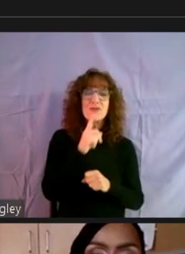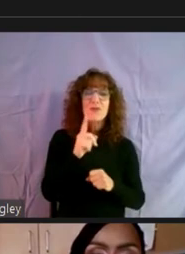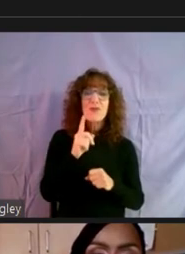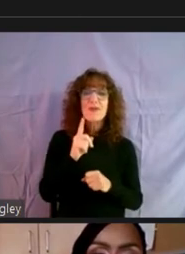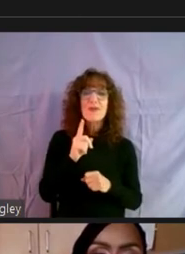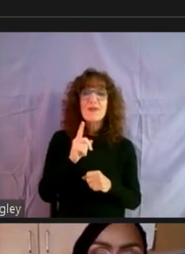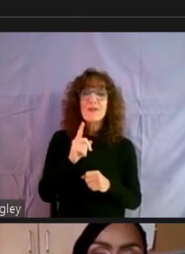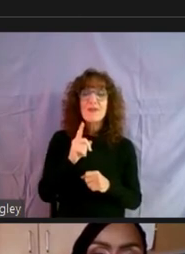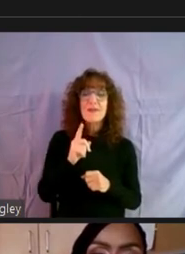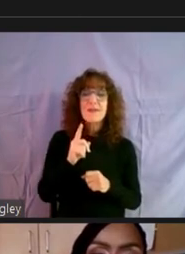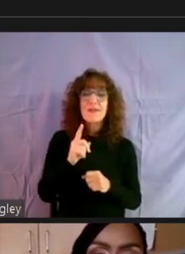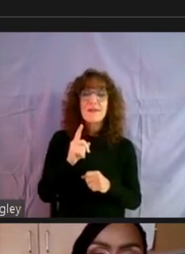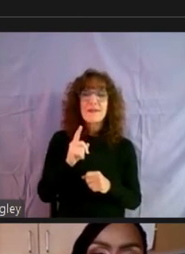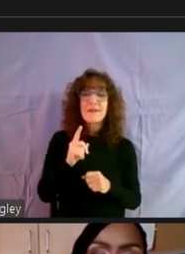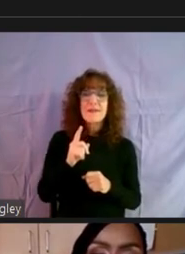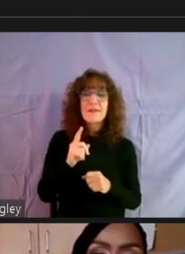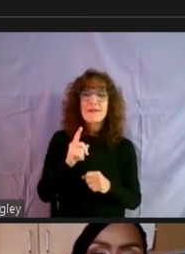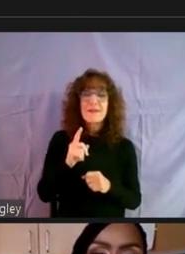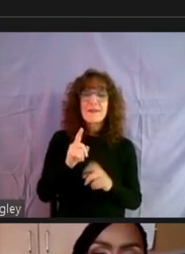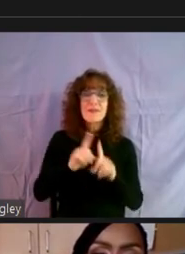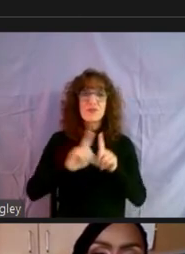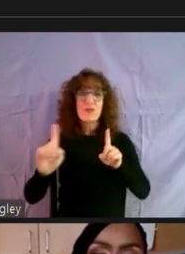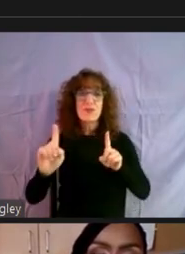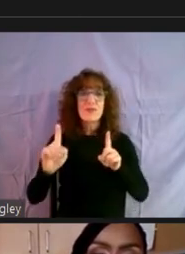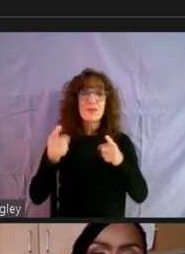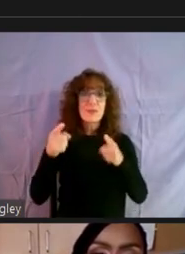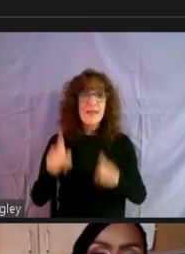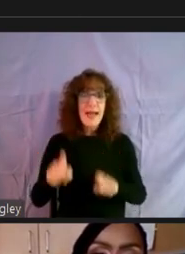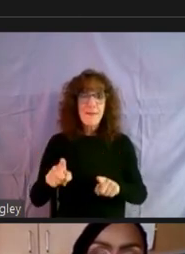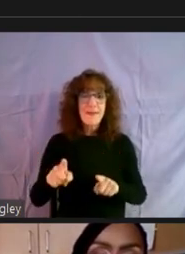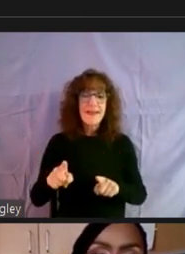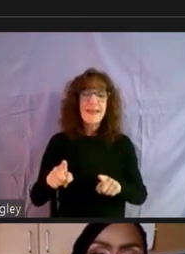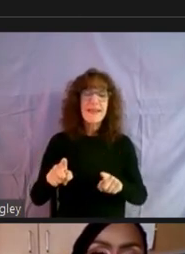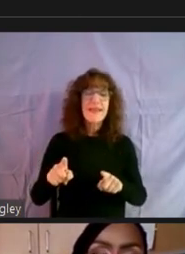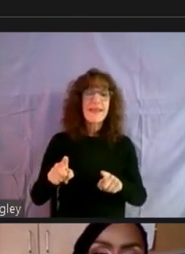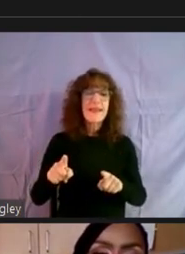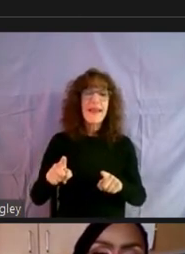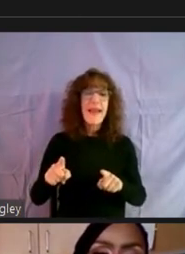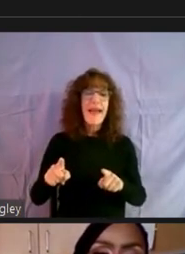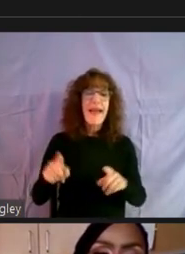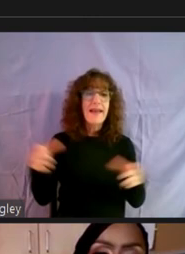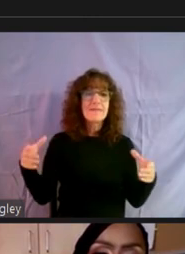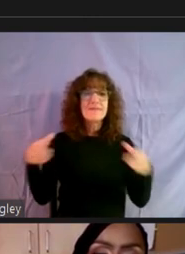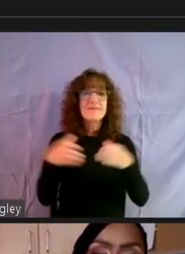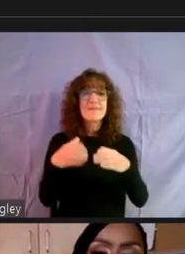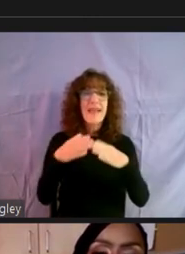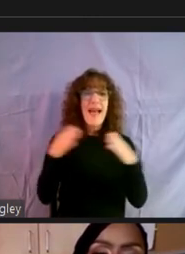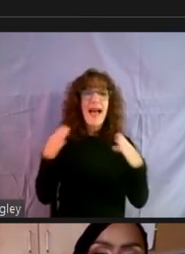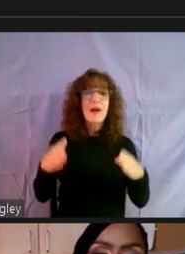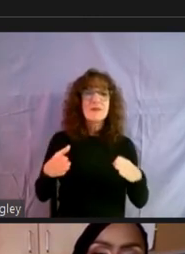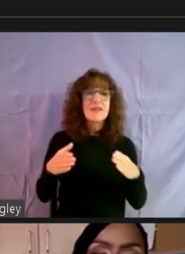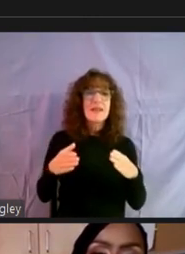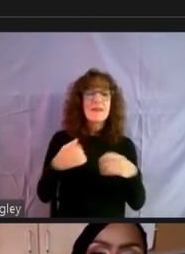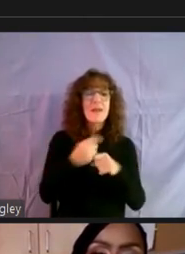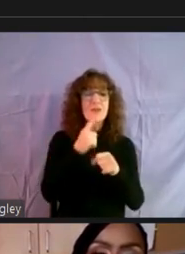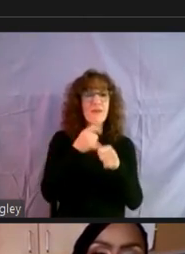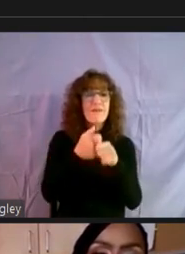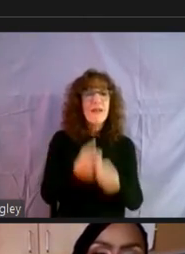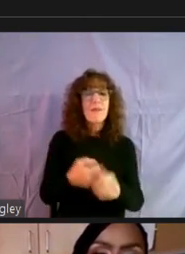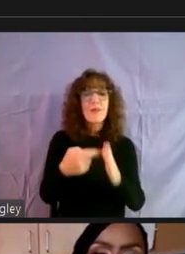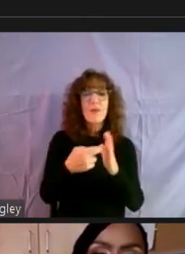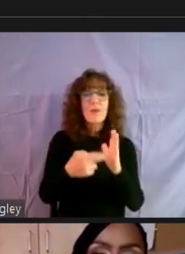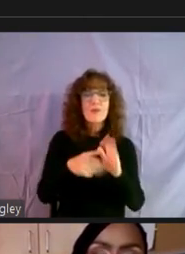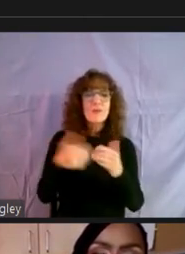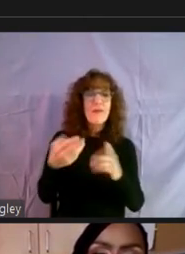um, social distancing was practiced and best practices for a congregate housing site and, um, actually provided